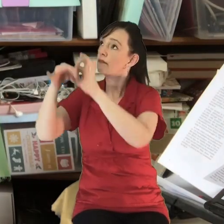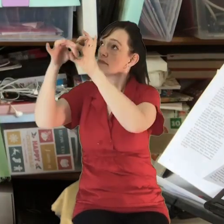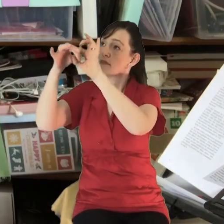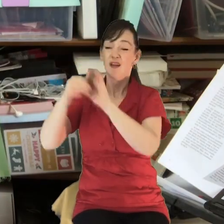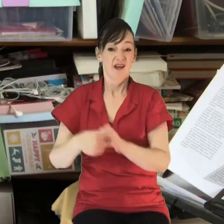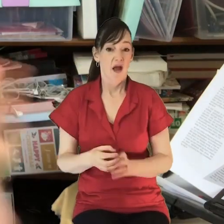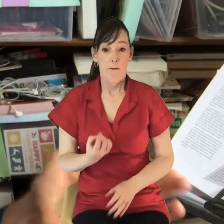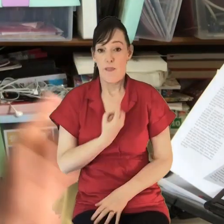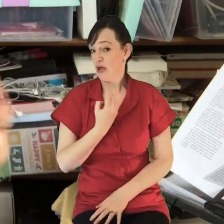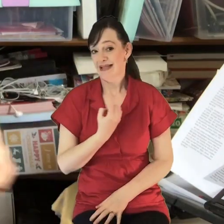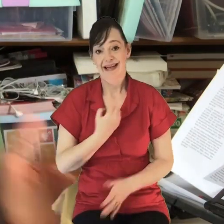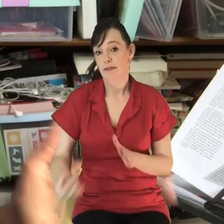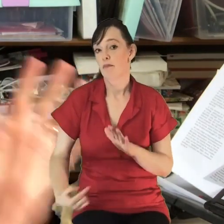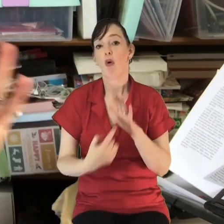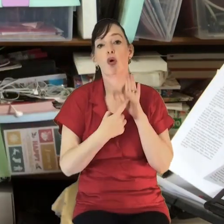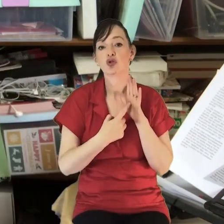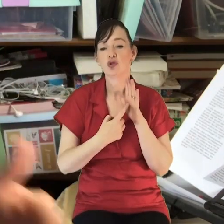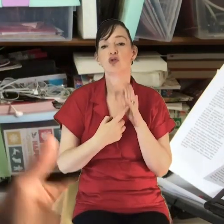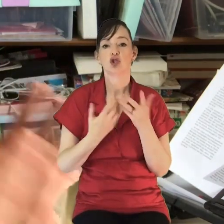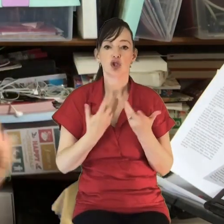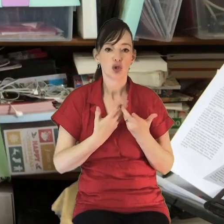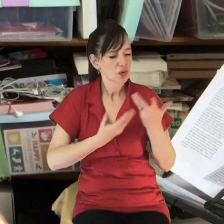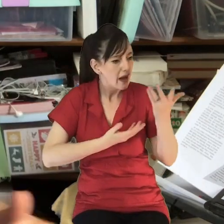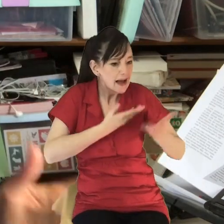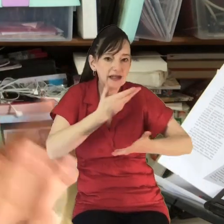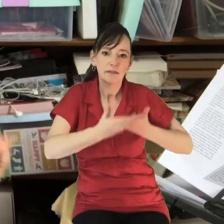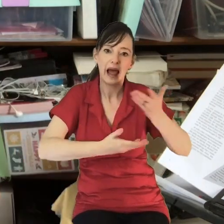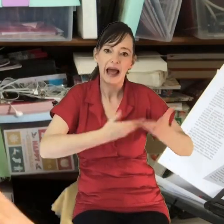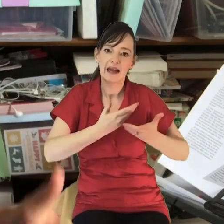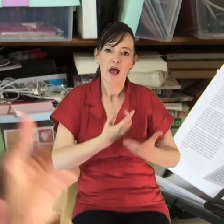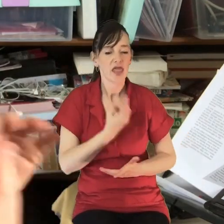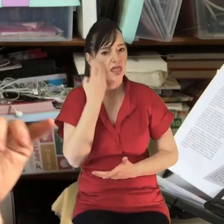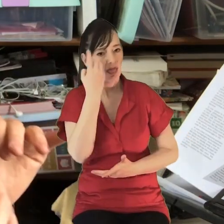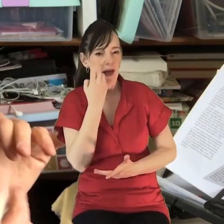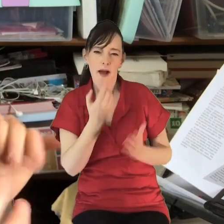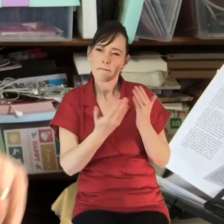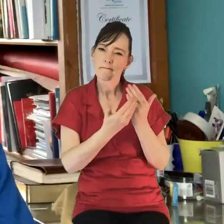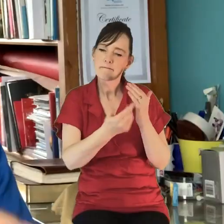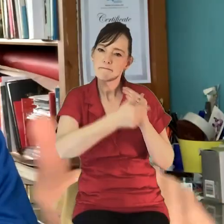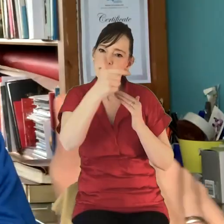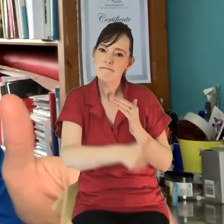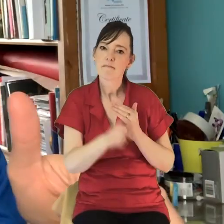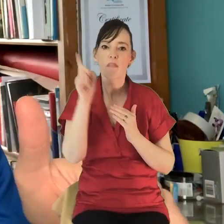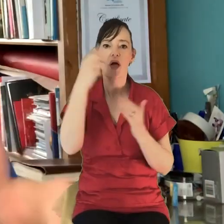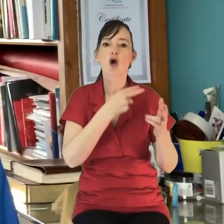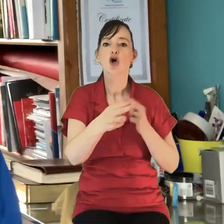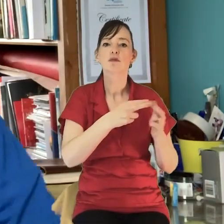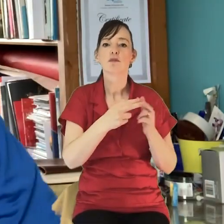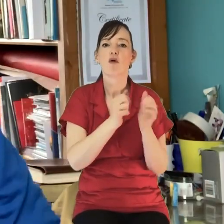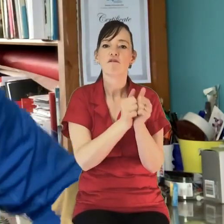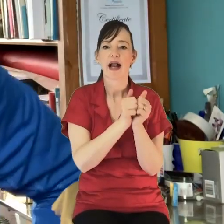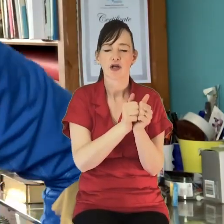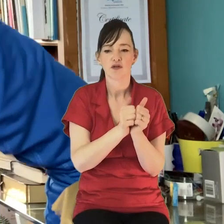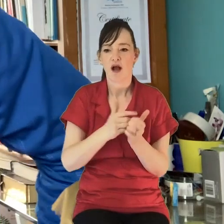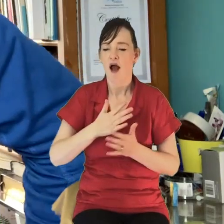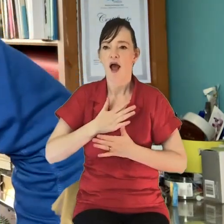again, for me, it was important to kind of spell that out and to kind of grow those kind of those rhythms and those gospel values in this new landscape. And